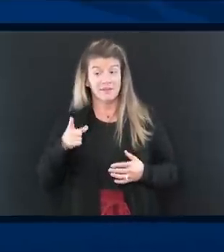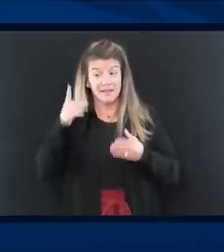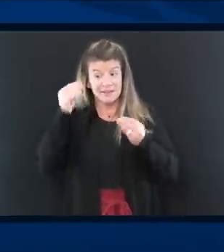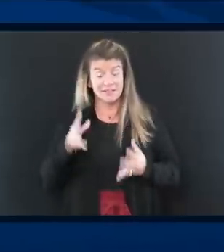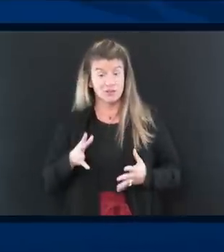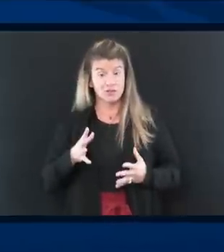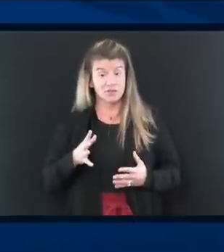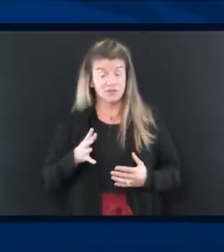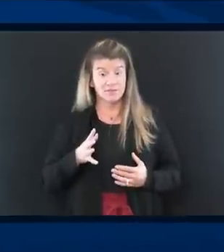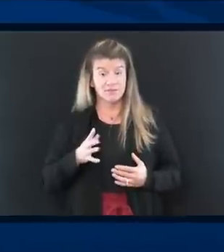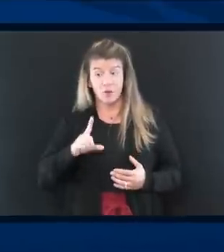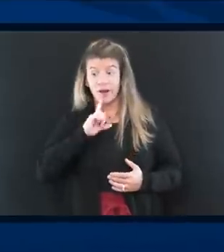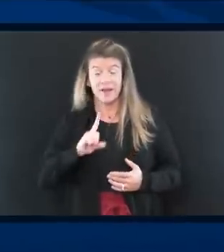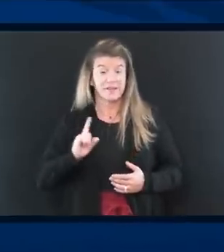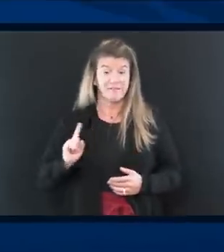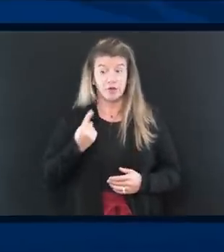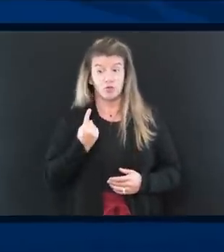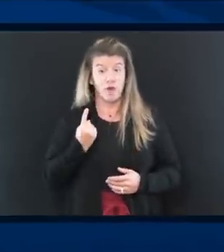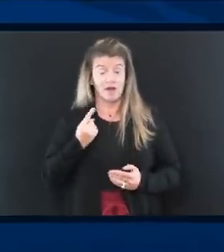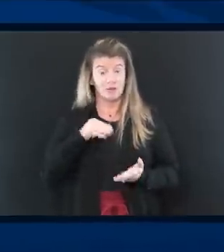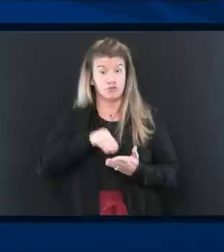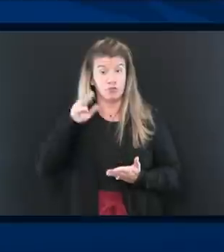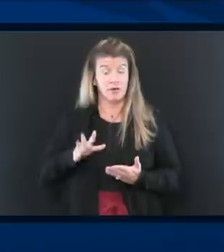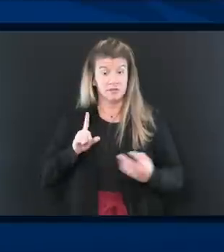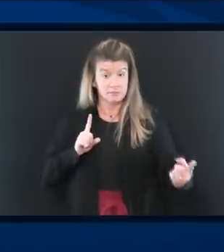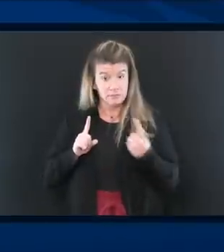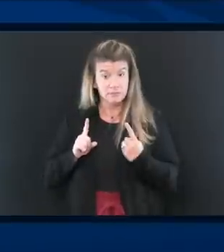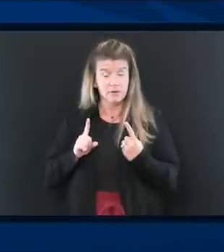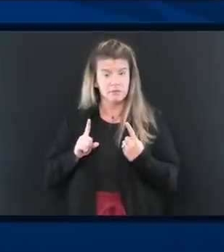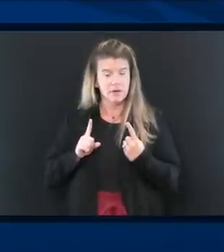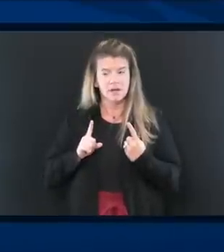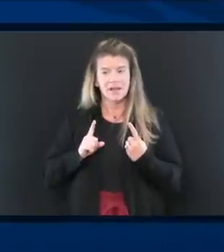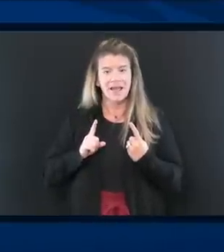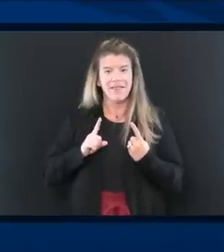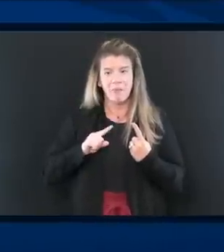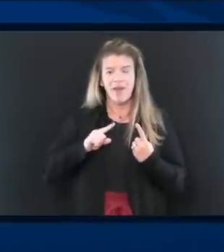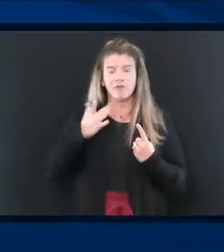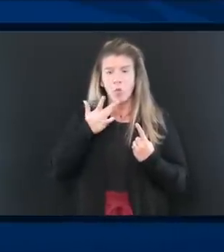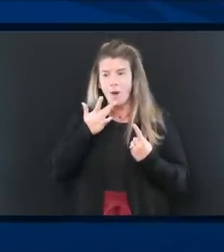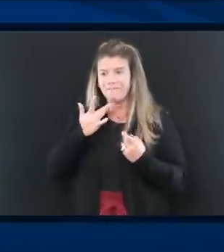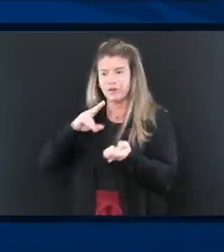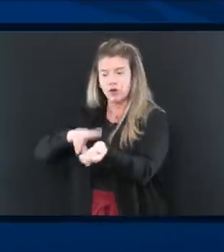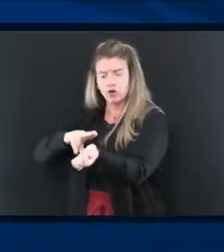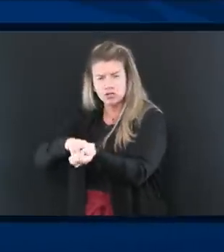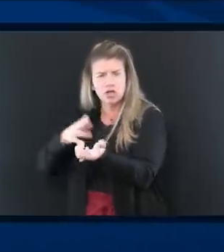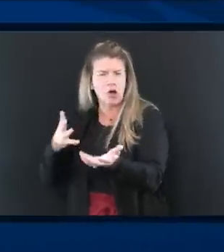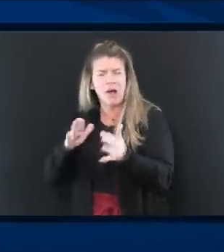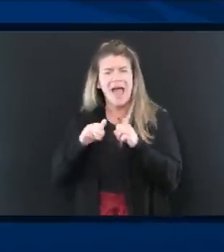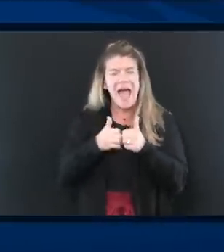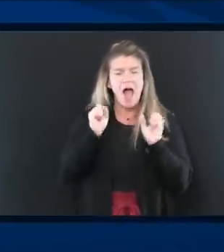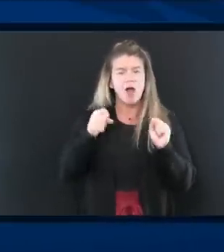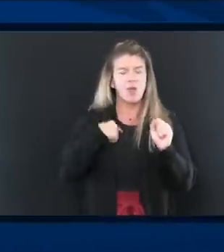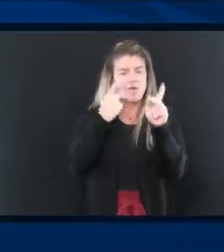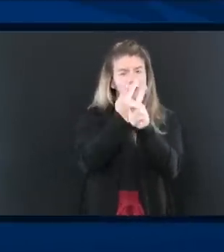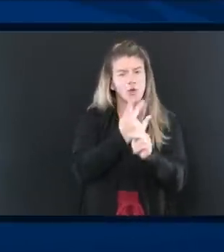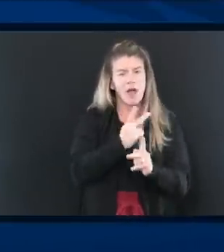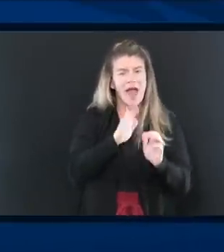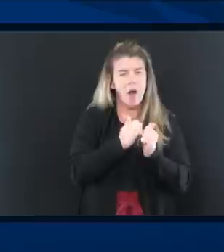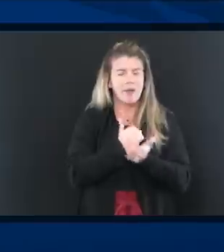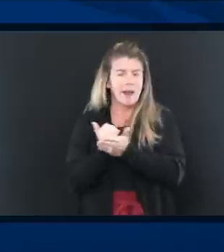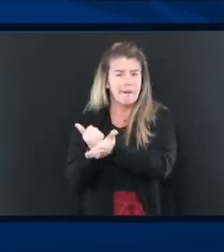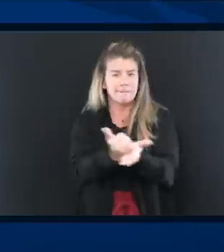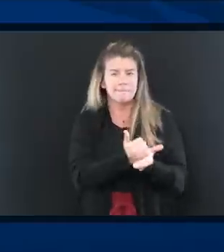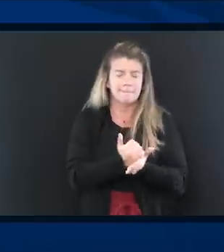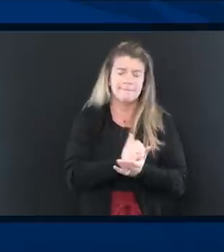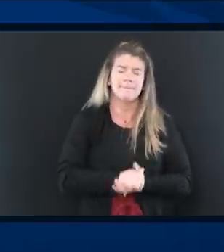defense for, for students at the schools. So, what, what could be doing, or maybe even what are we doing to, to try to help them out? Thank you.